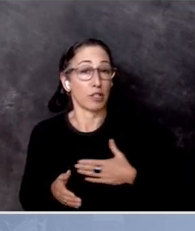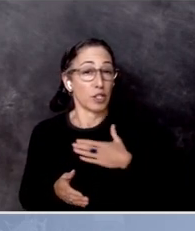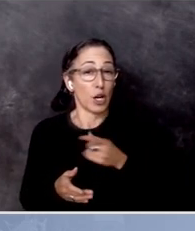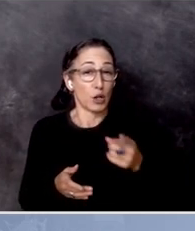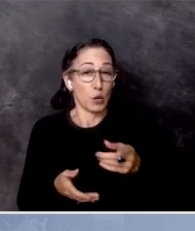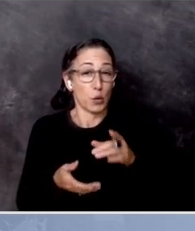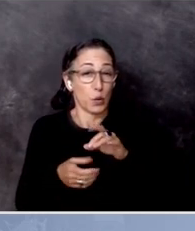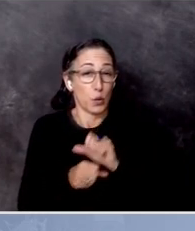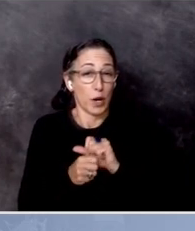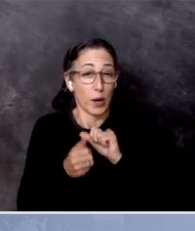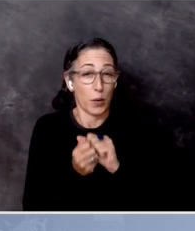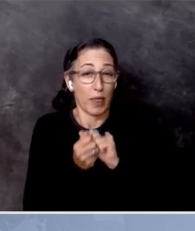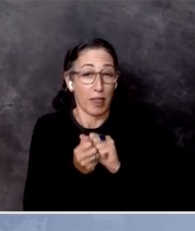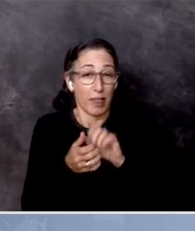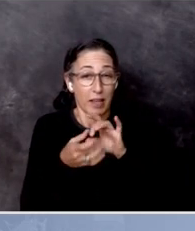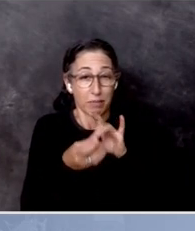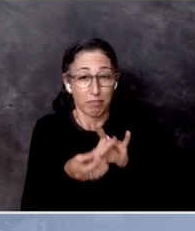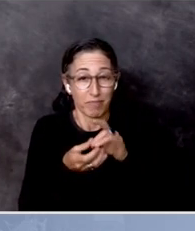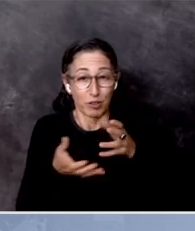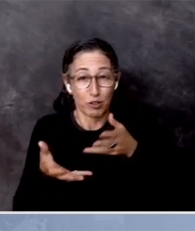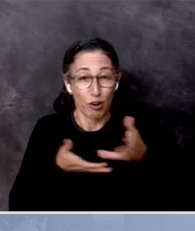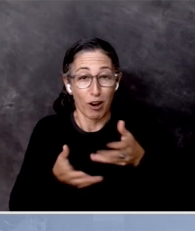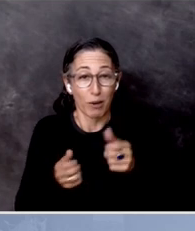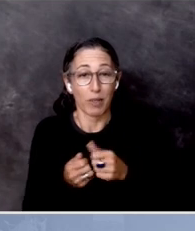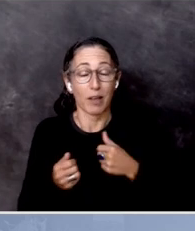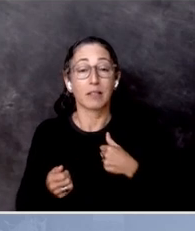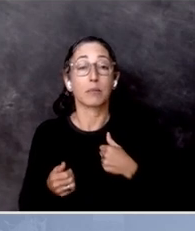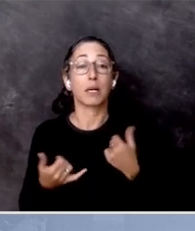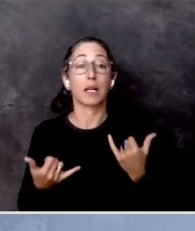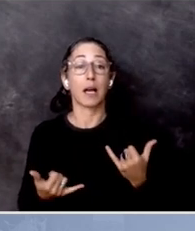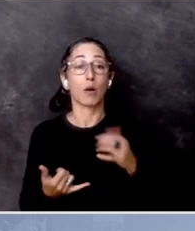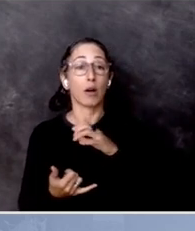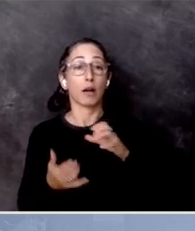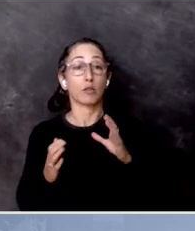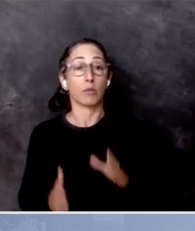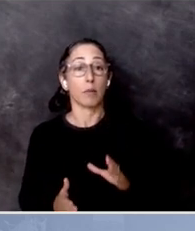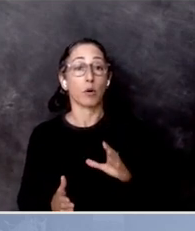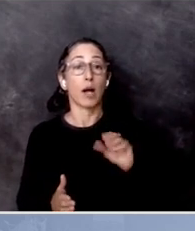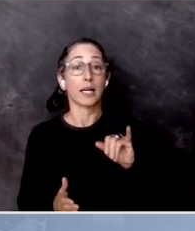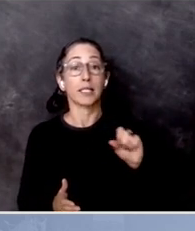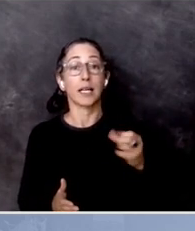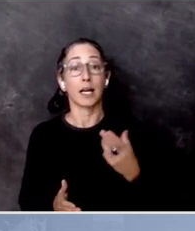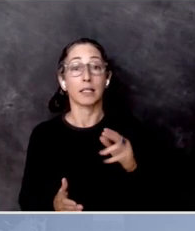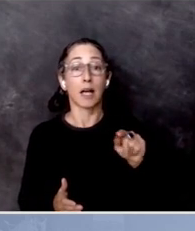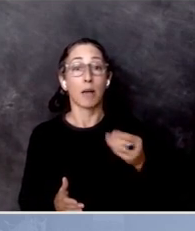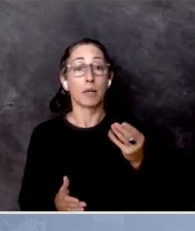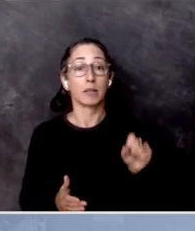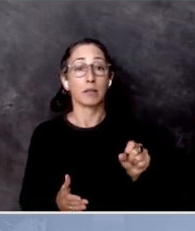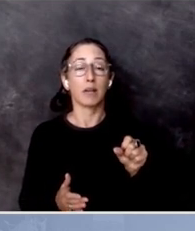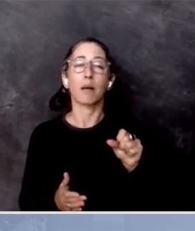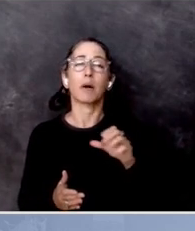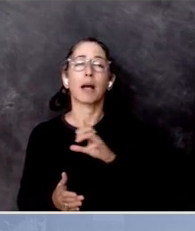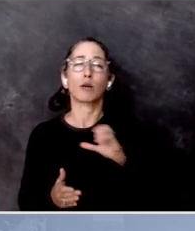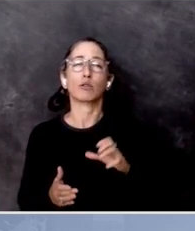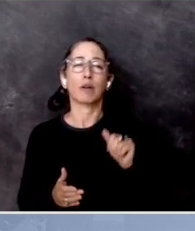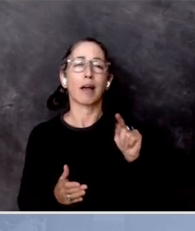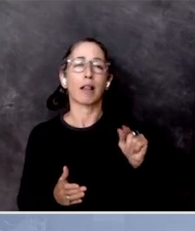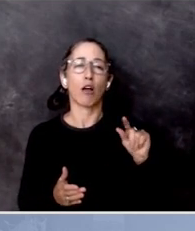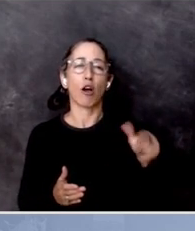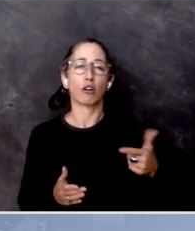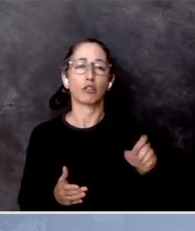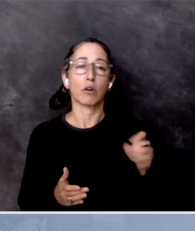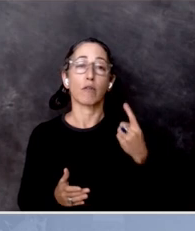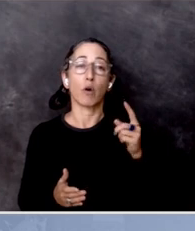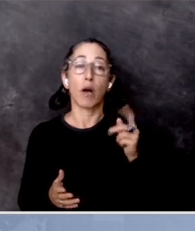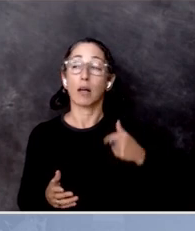morning, this afternoon, at this point now. But, again, I'm Council Member Isaiah Thomas. I'm a council member at large here in the city of Philadelphia. And for us, here in